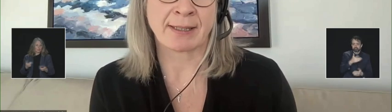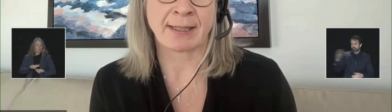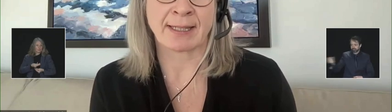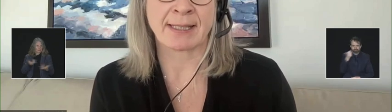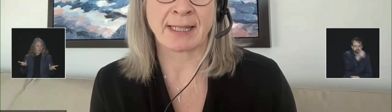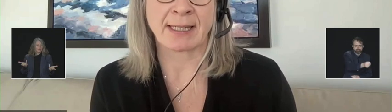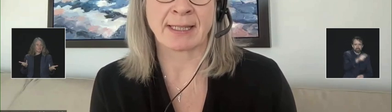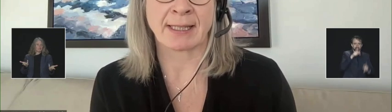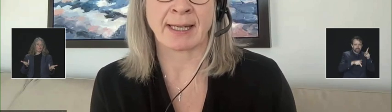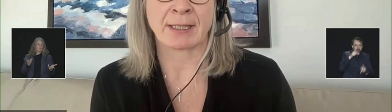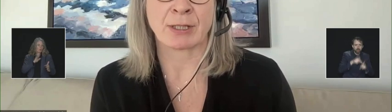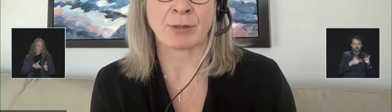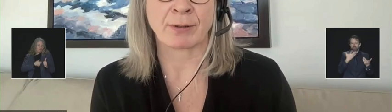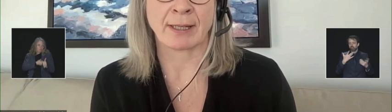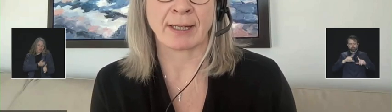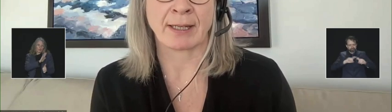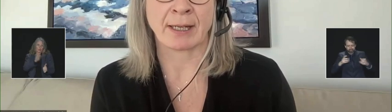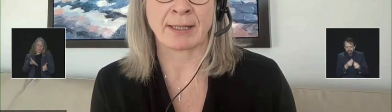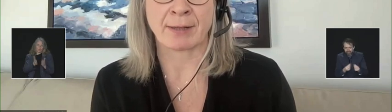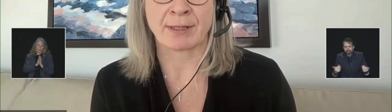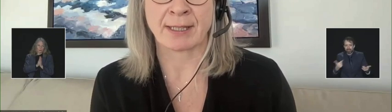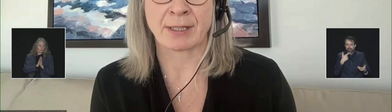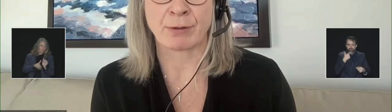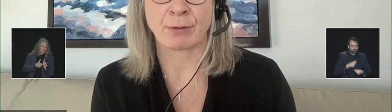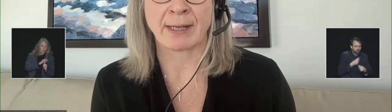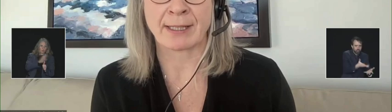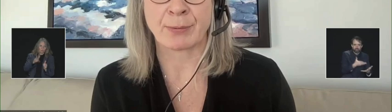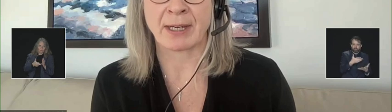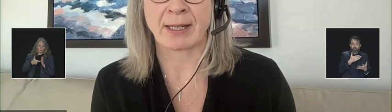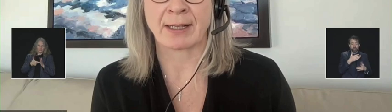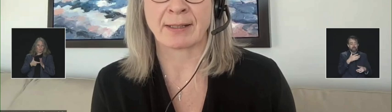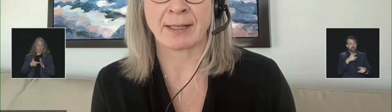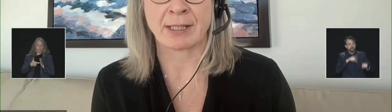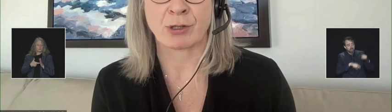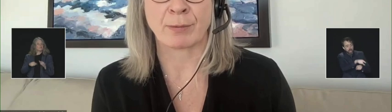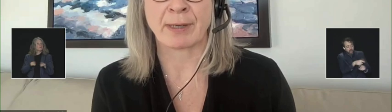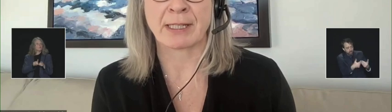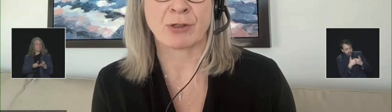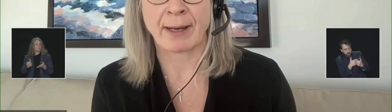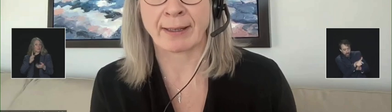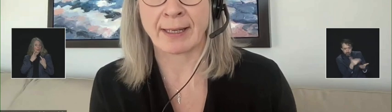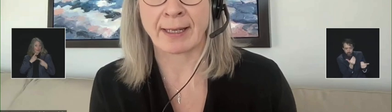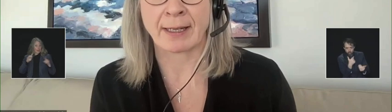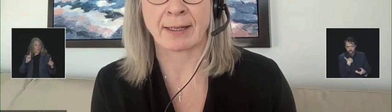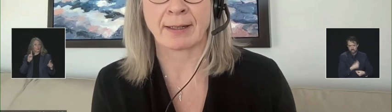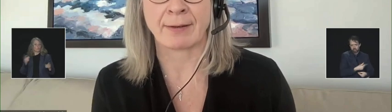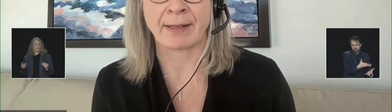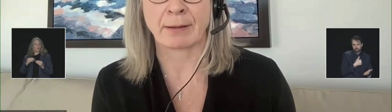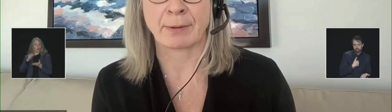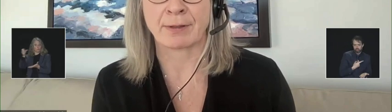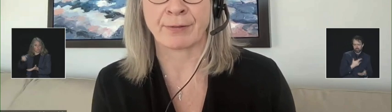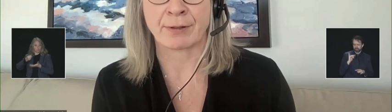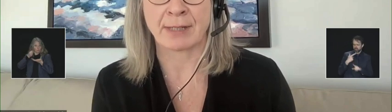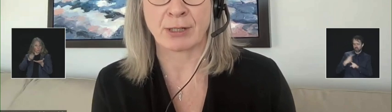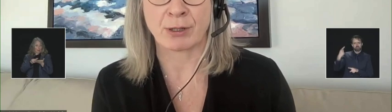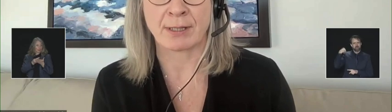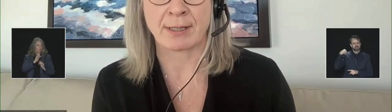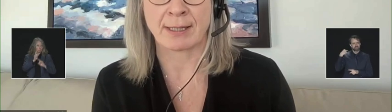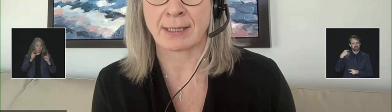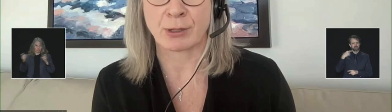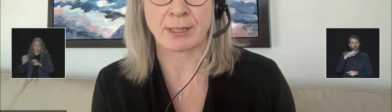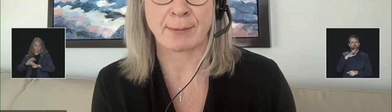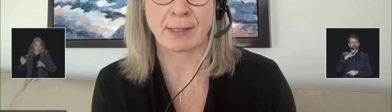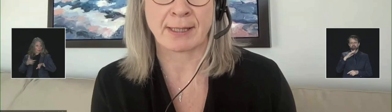requested and as needed, and certainly announced, as you know, last week additional monies directly available to First